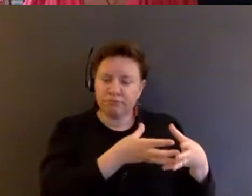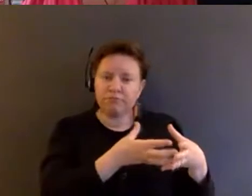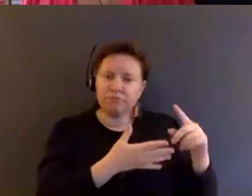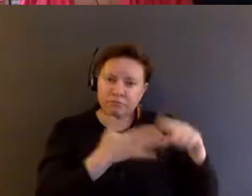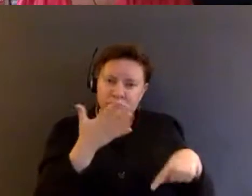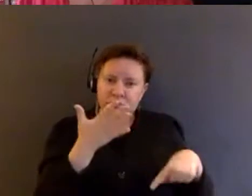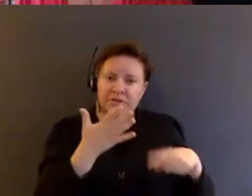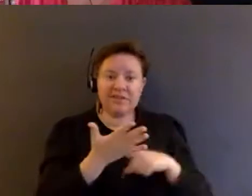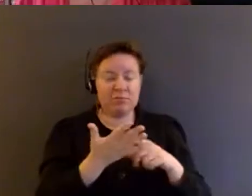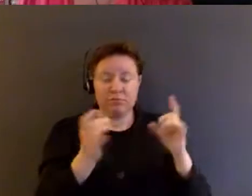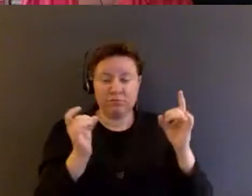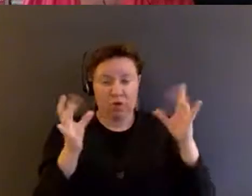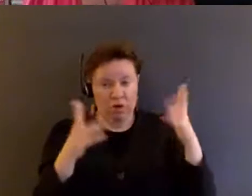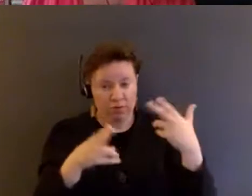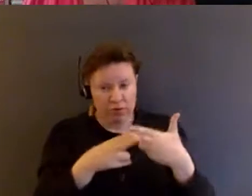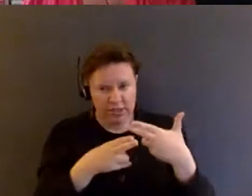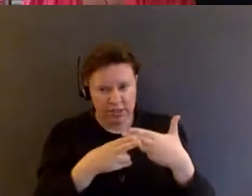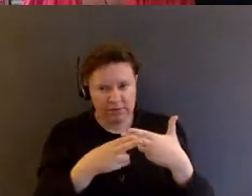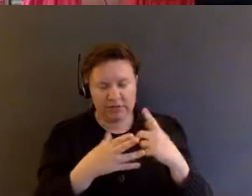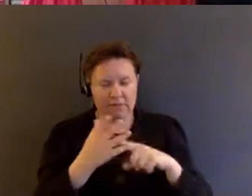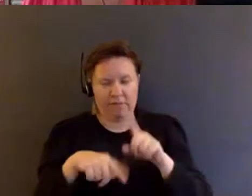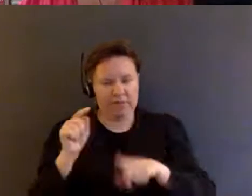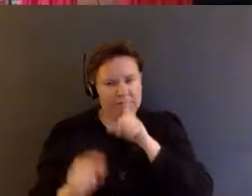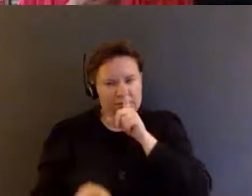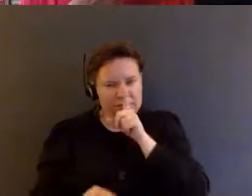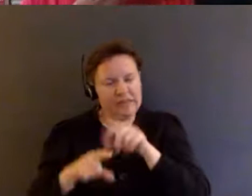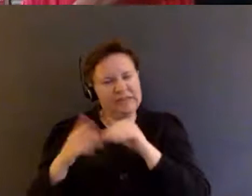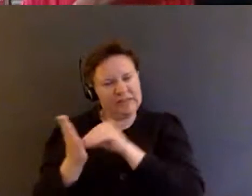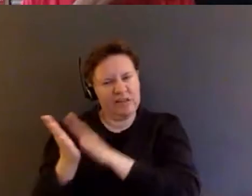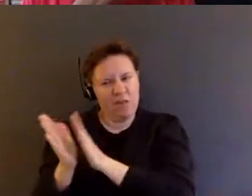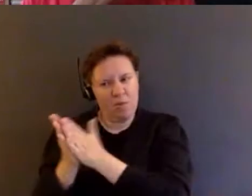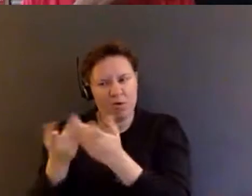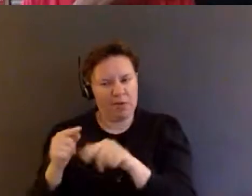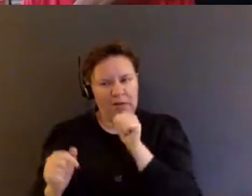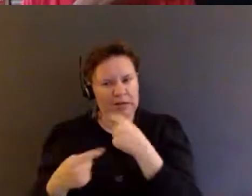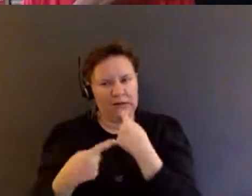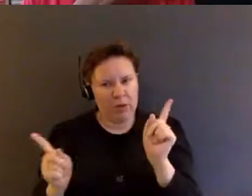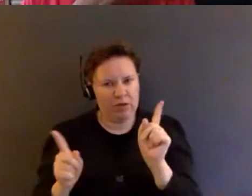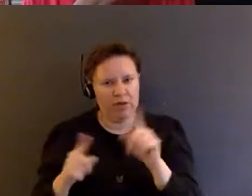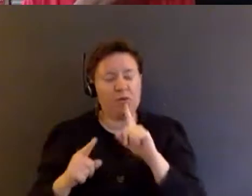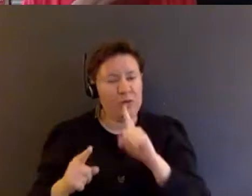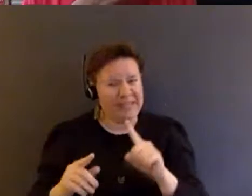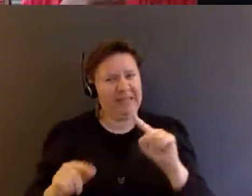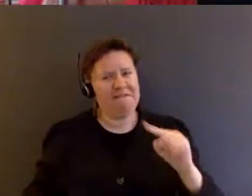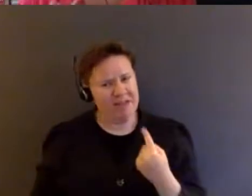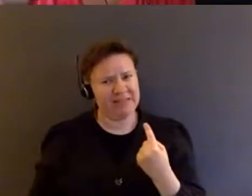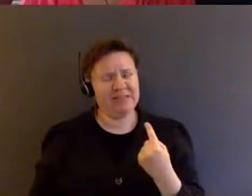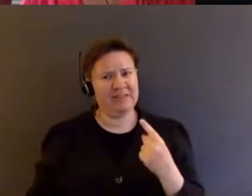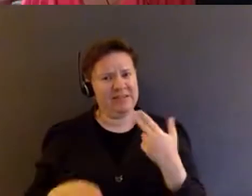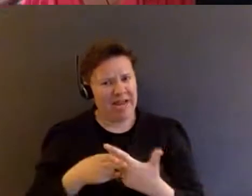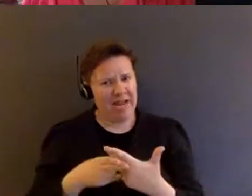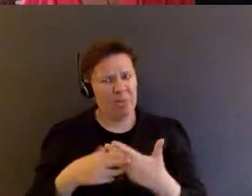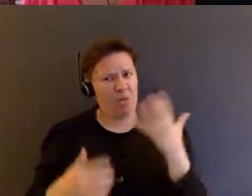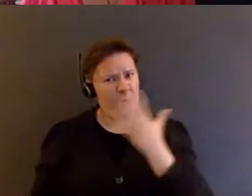them are terrible names, so I'm not going to actually name them. It's in the book. Like really offensive names. They